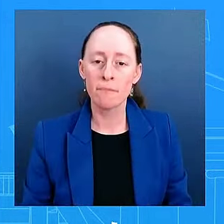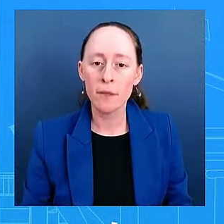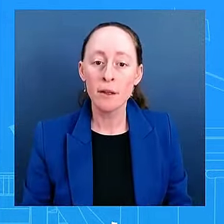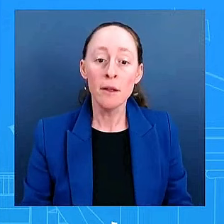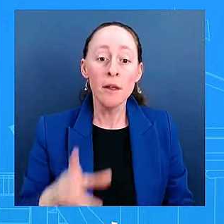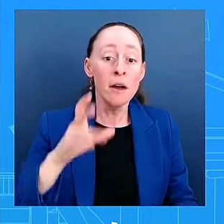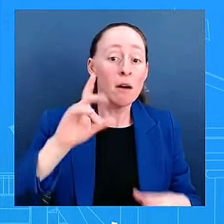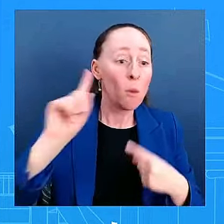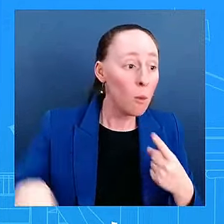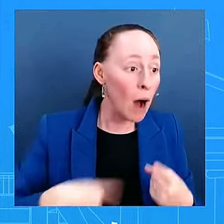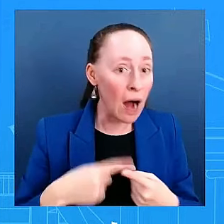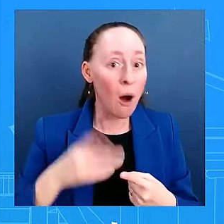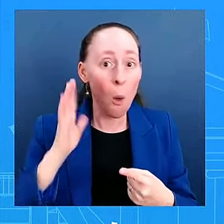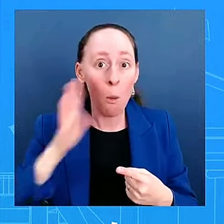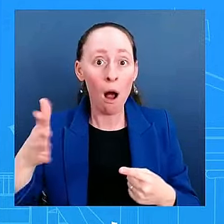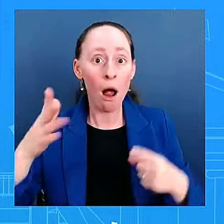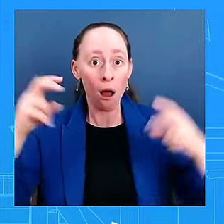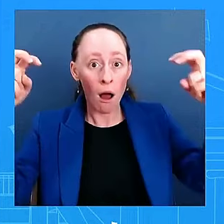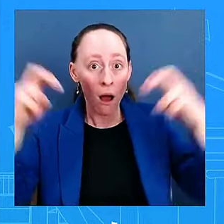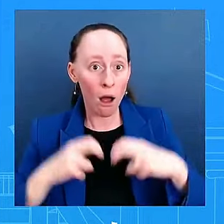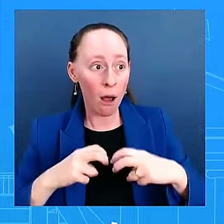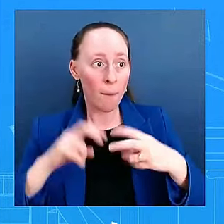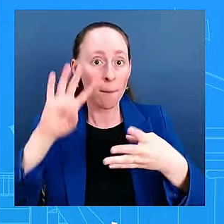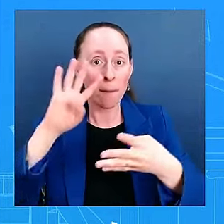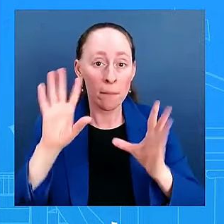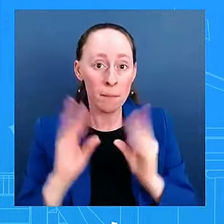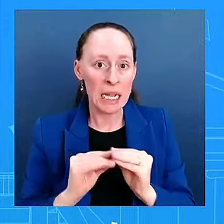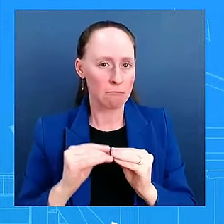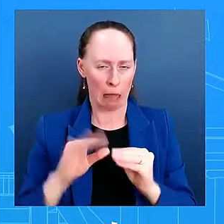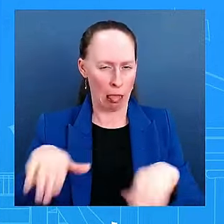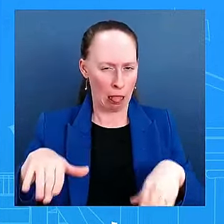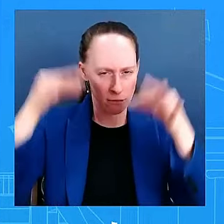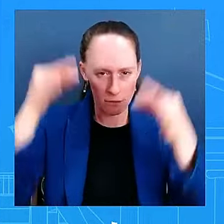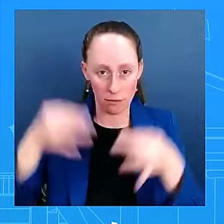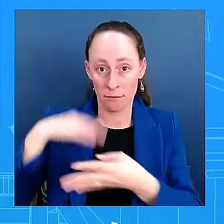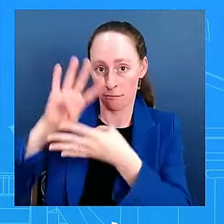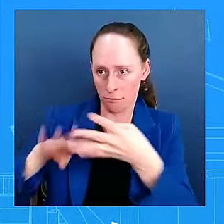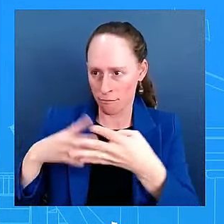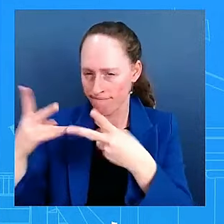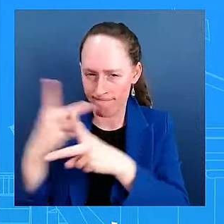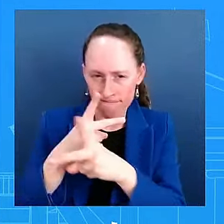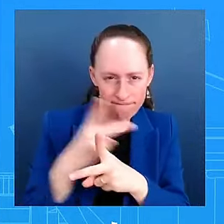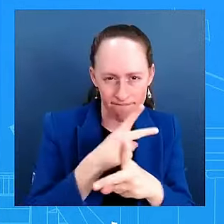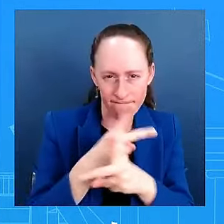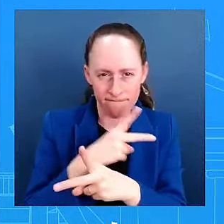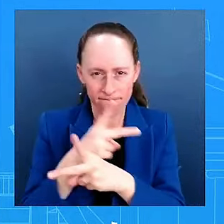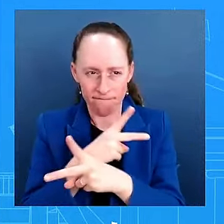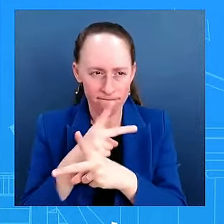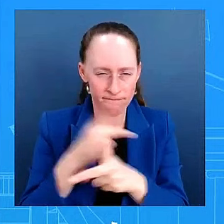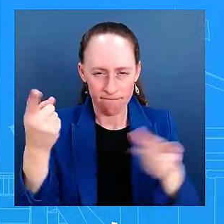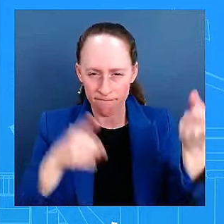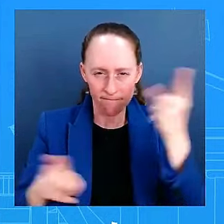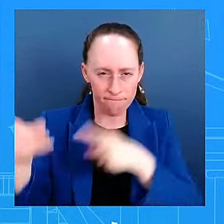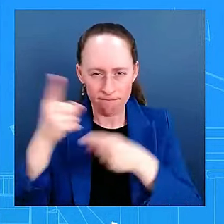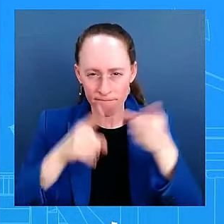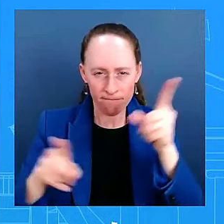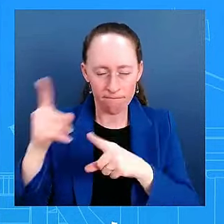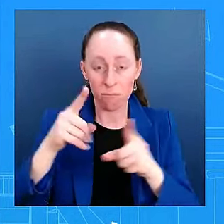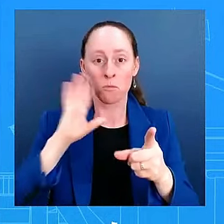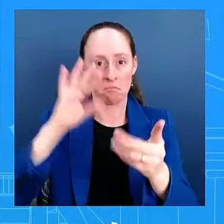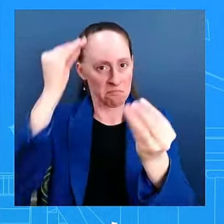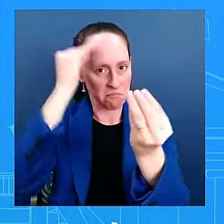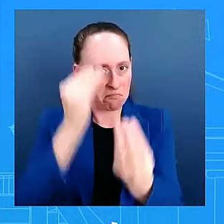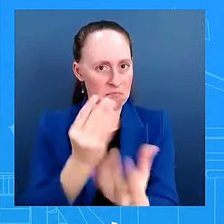in the very near future, we will share that. The teams are working on it. I just don't have anything beyond the president inviting the president-elect.